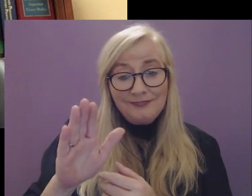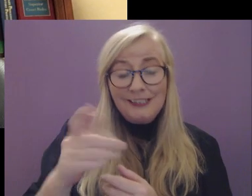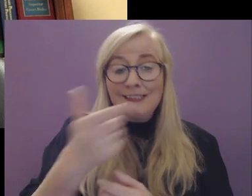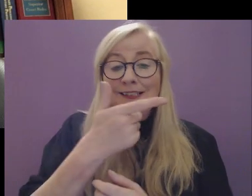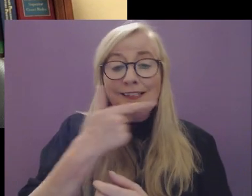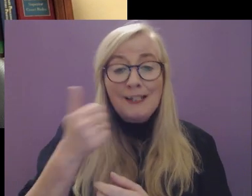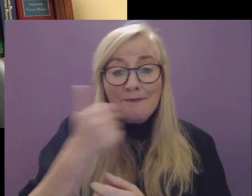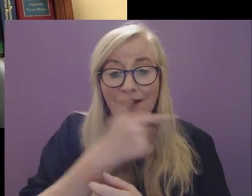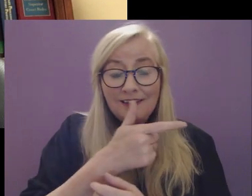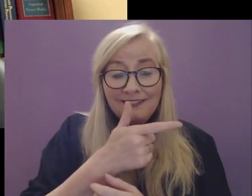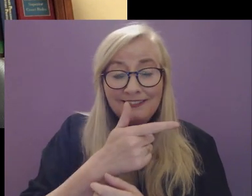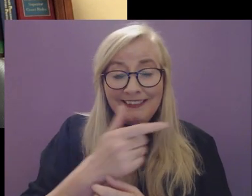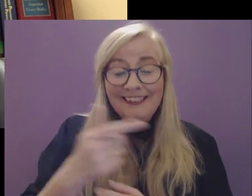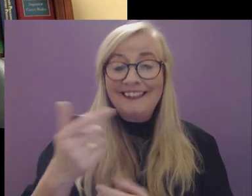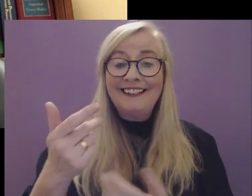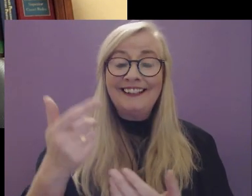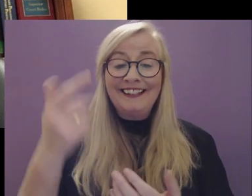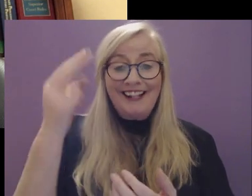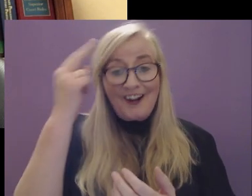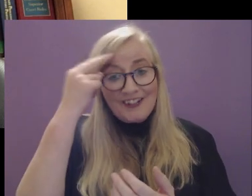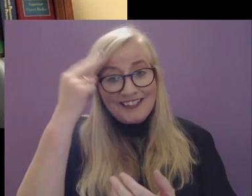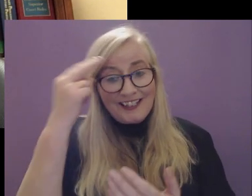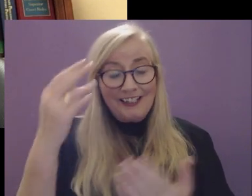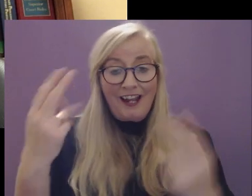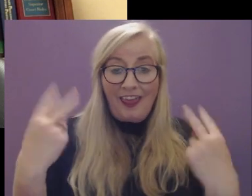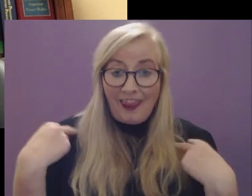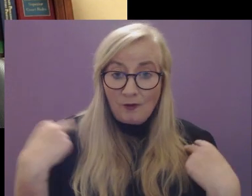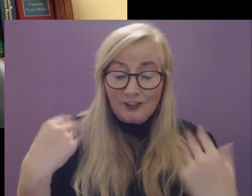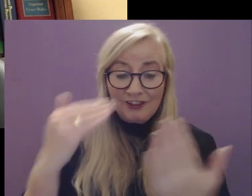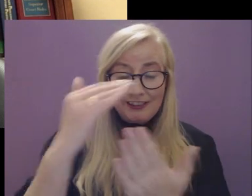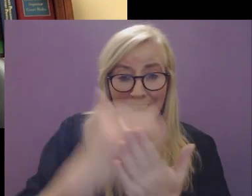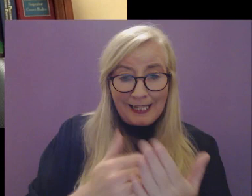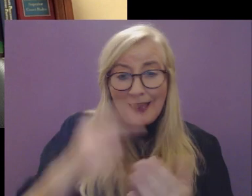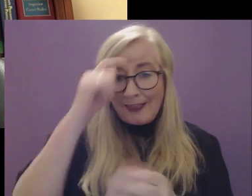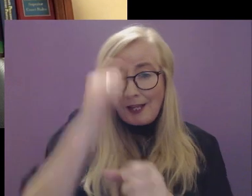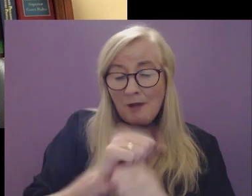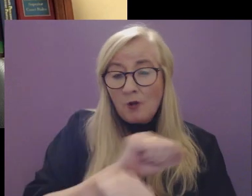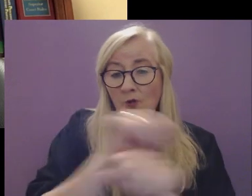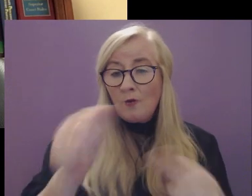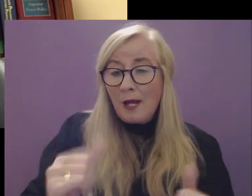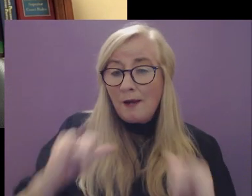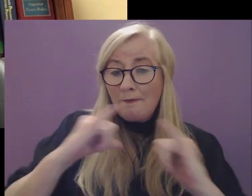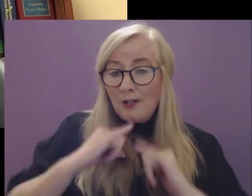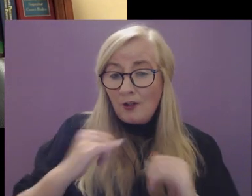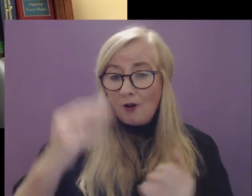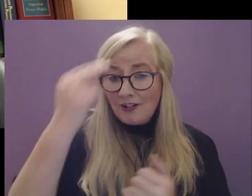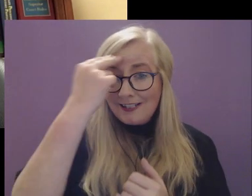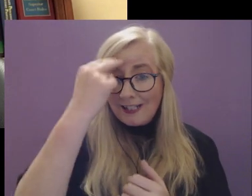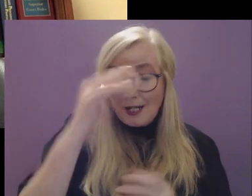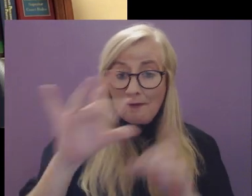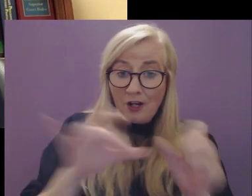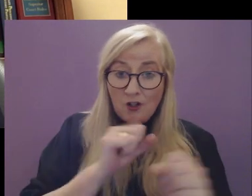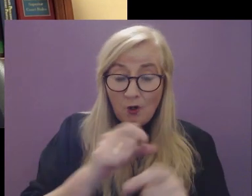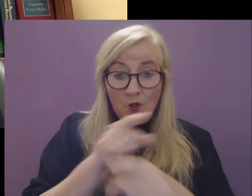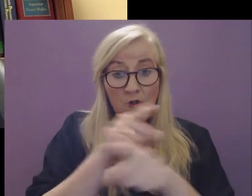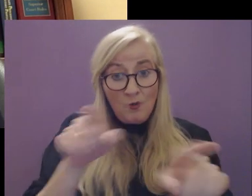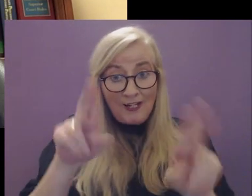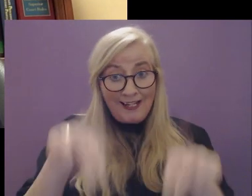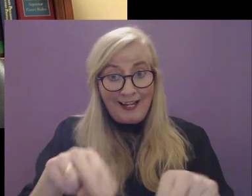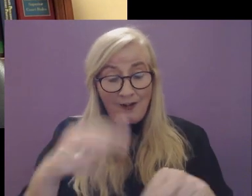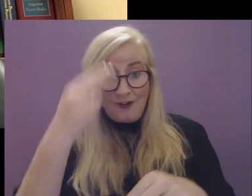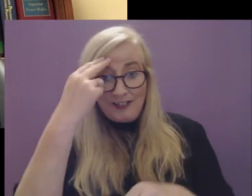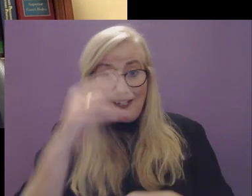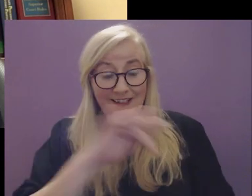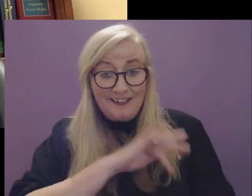in simple and easy to understand language, taking account of your ability to understand and make yourself understood.